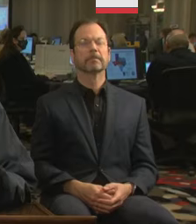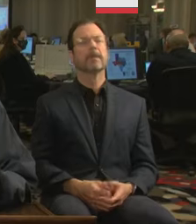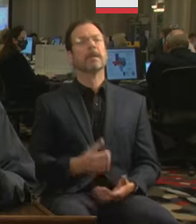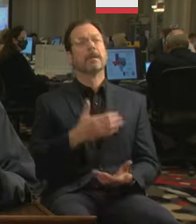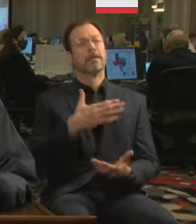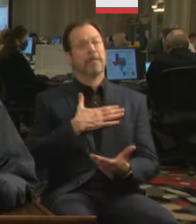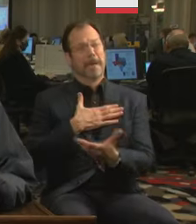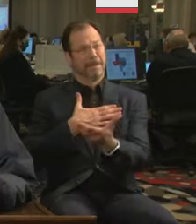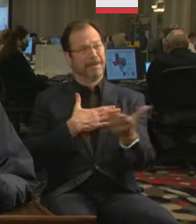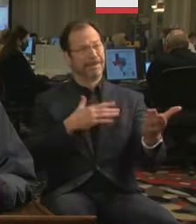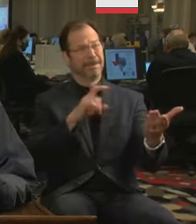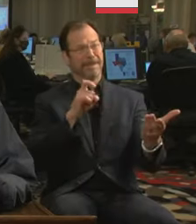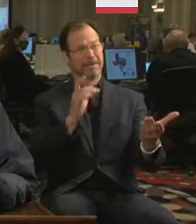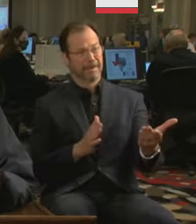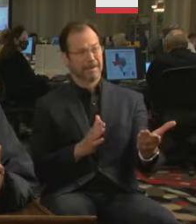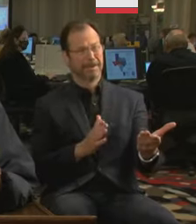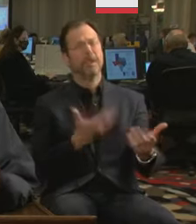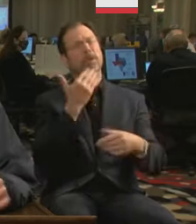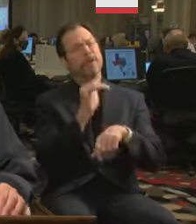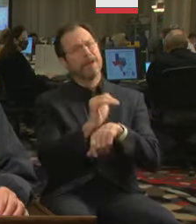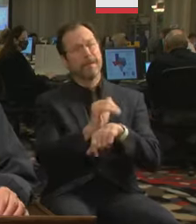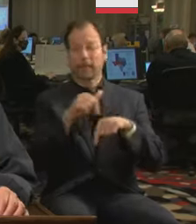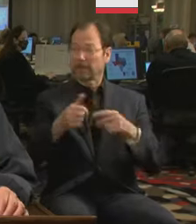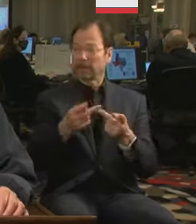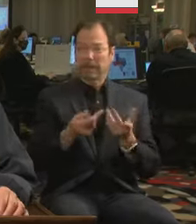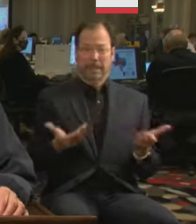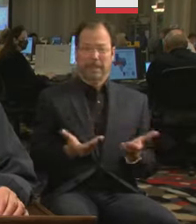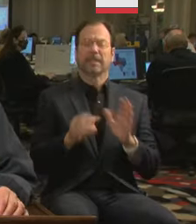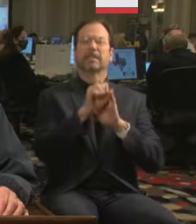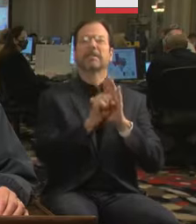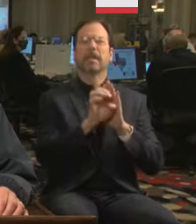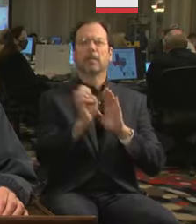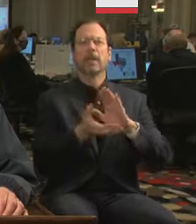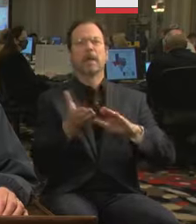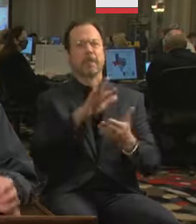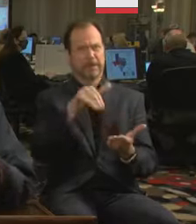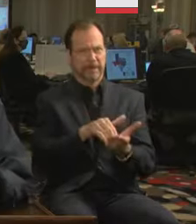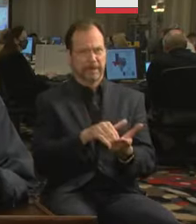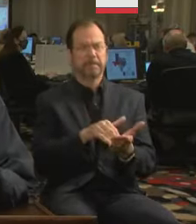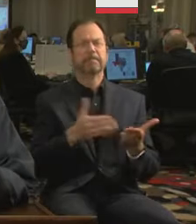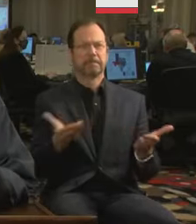My fellow Texans, good evening from the State Emergency Operations Center.